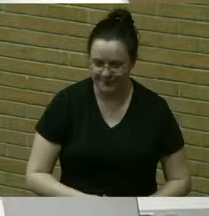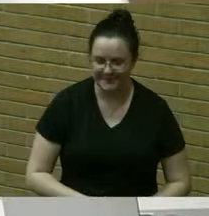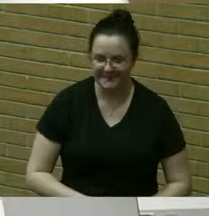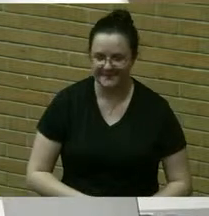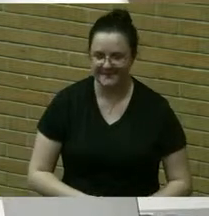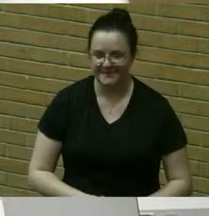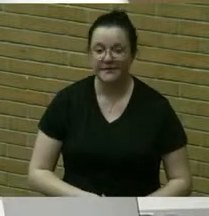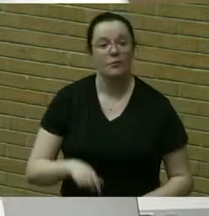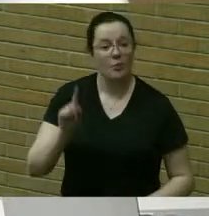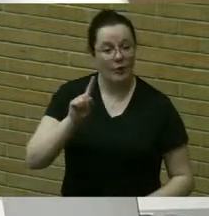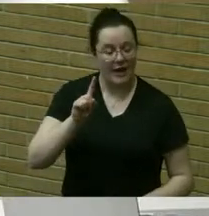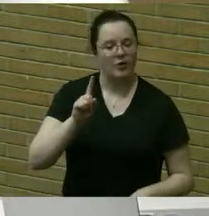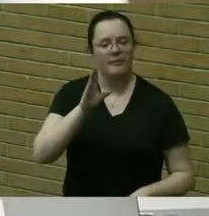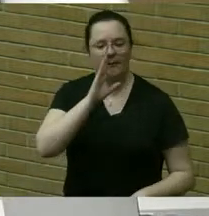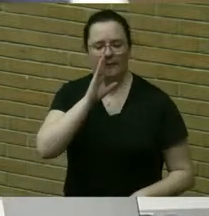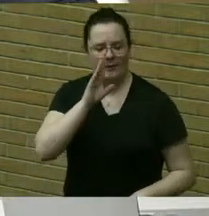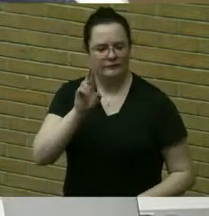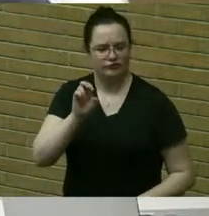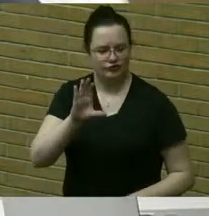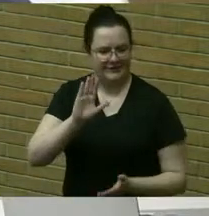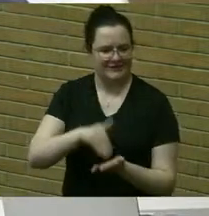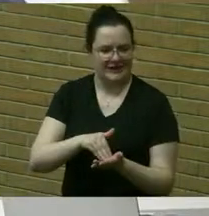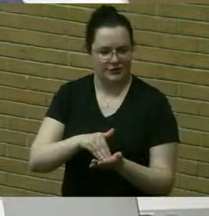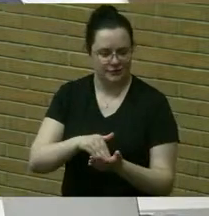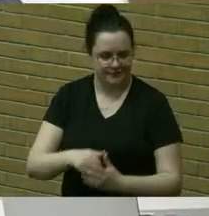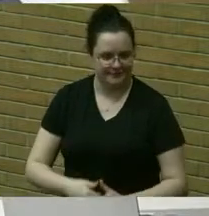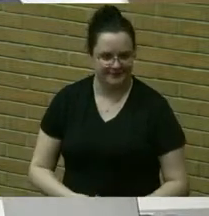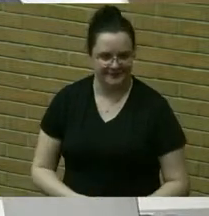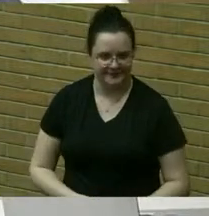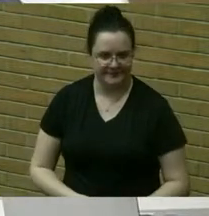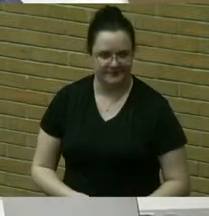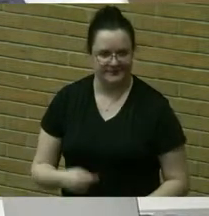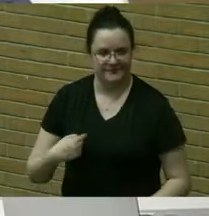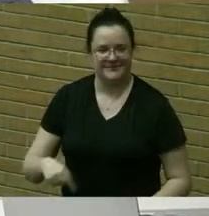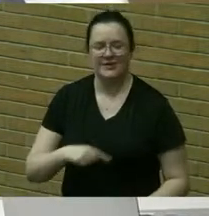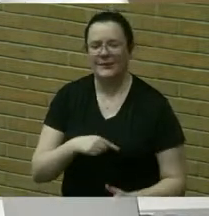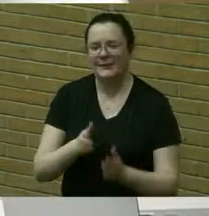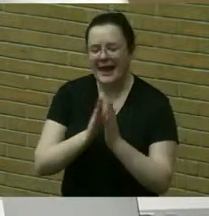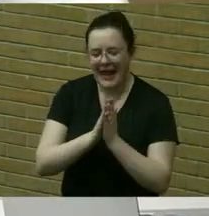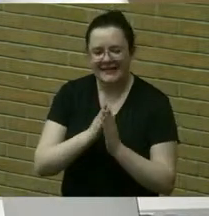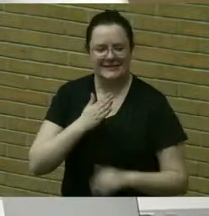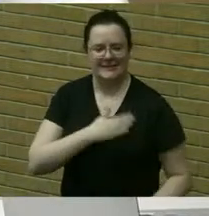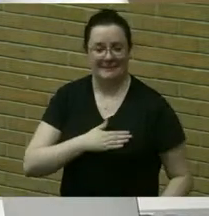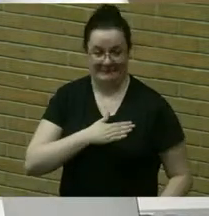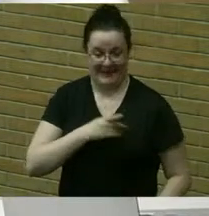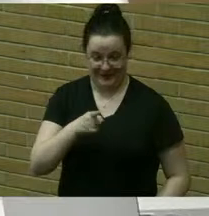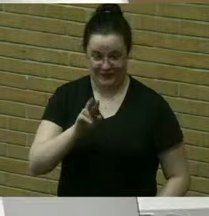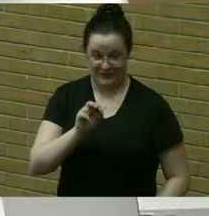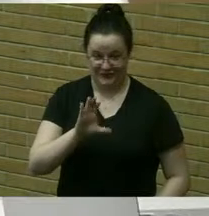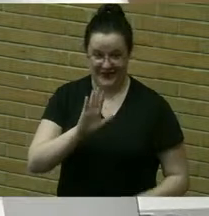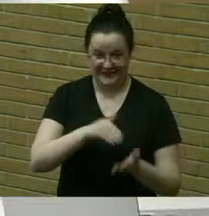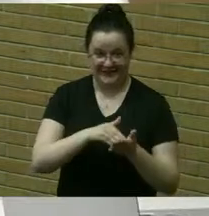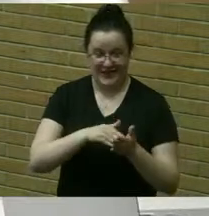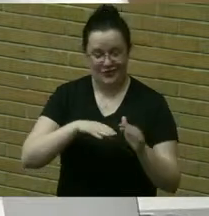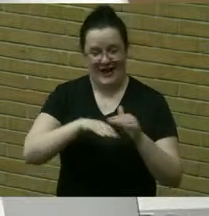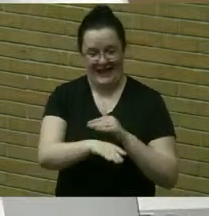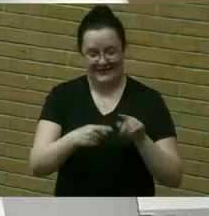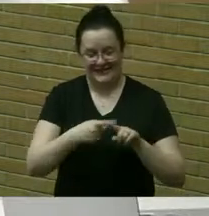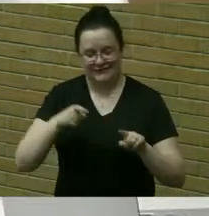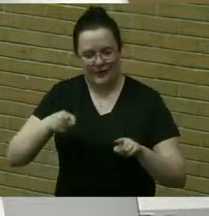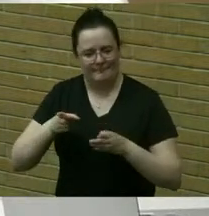brighton recreation center on and we do ask that you access the recreation center through the wynton road